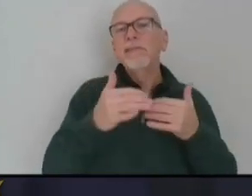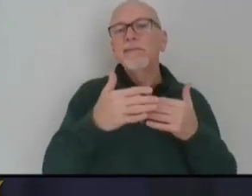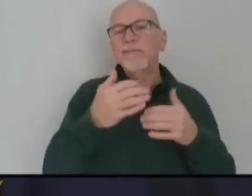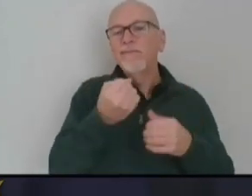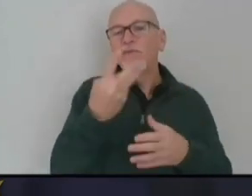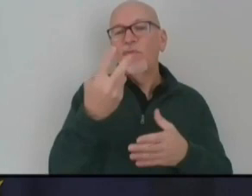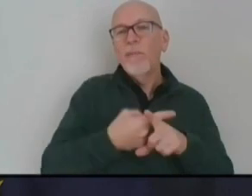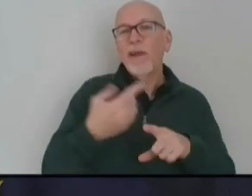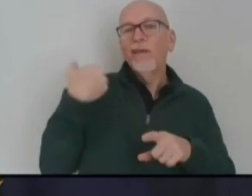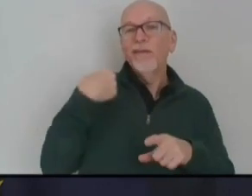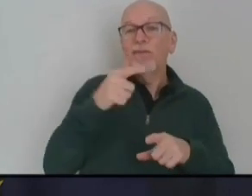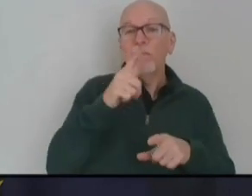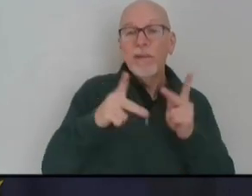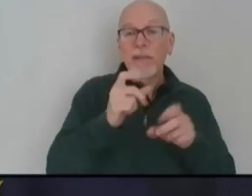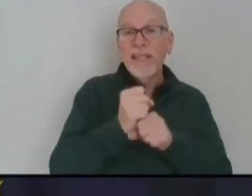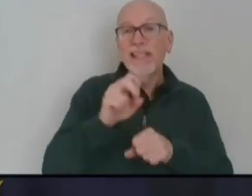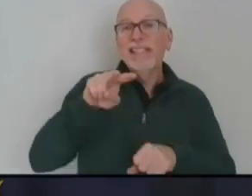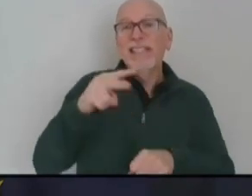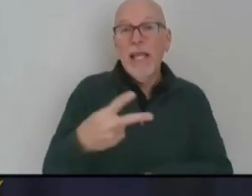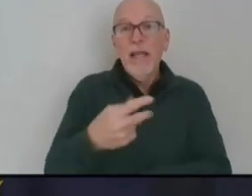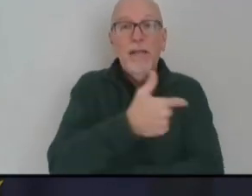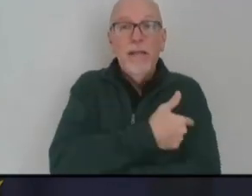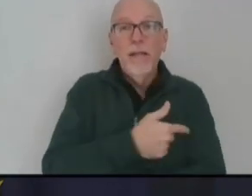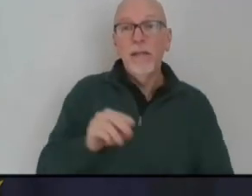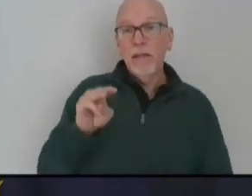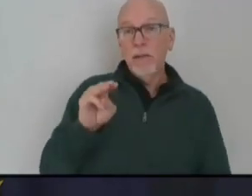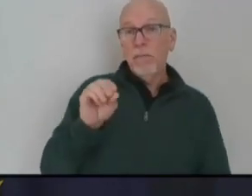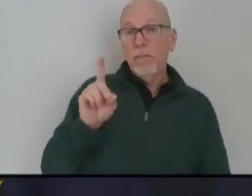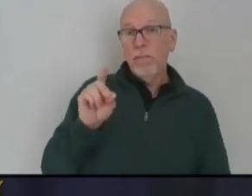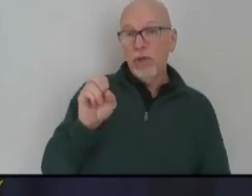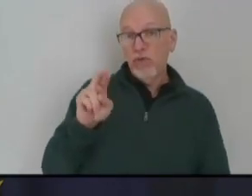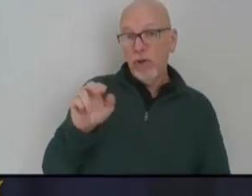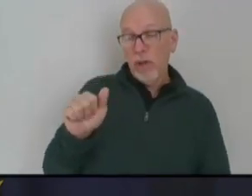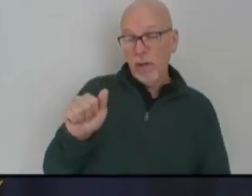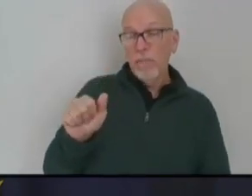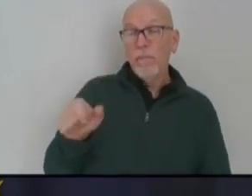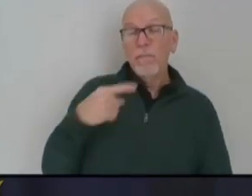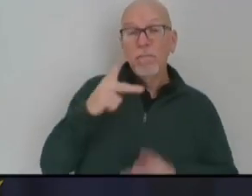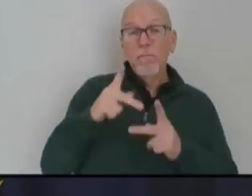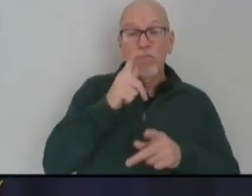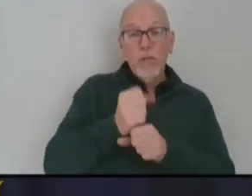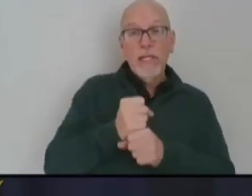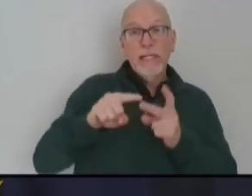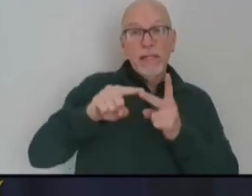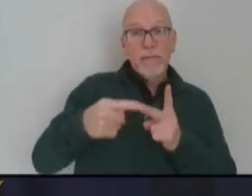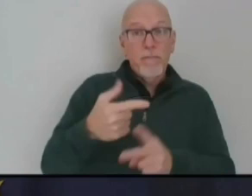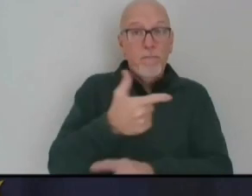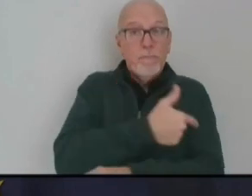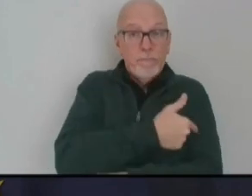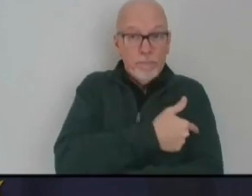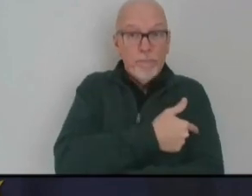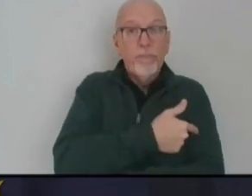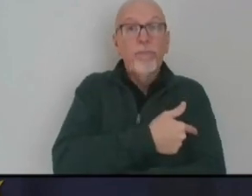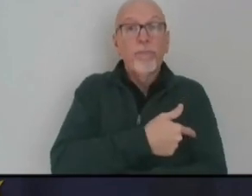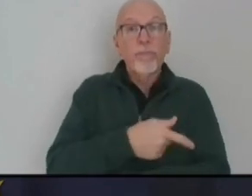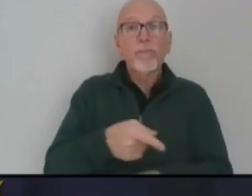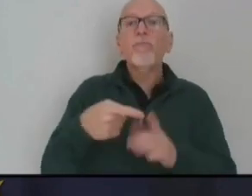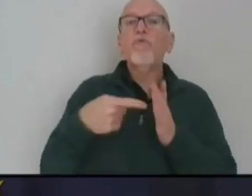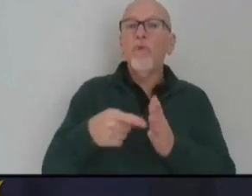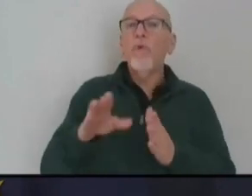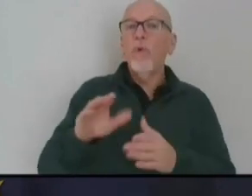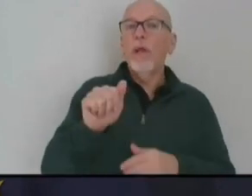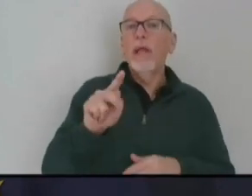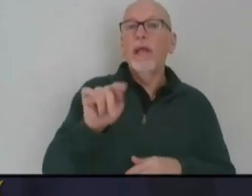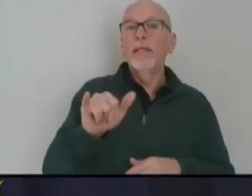their second dose of vaccine. Moderna recently reported that participants who received the vaccine continue to show an antibody response